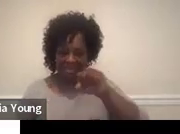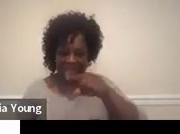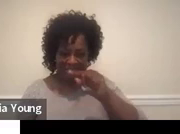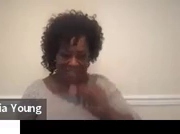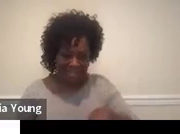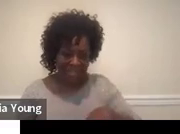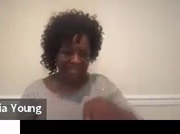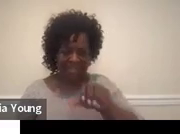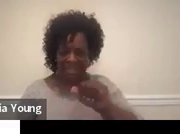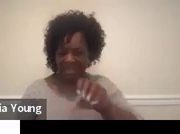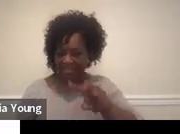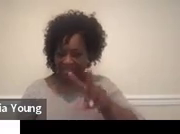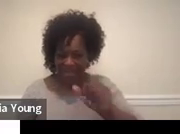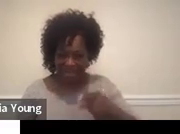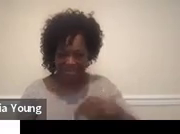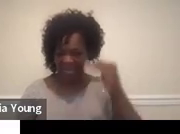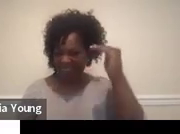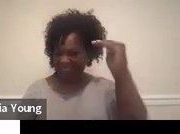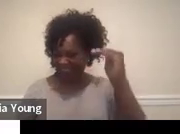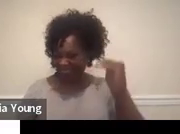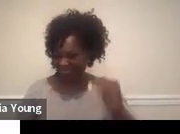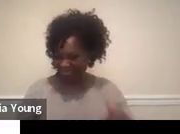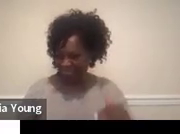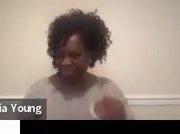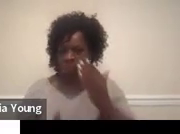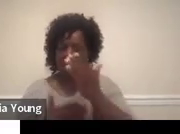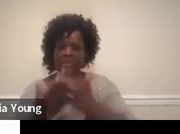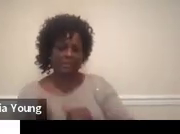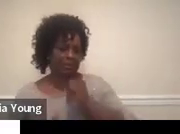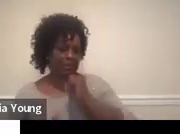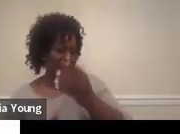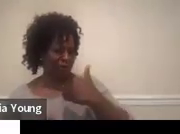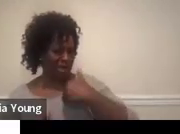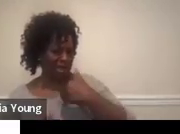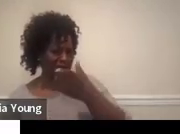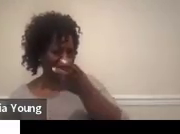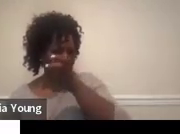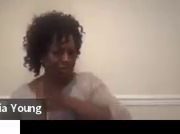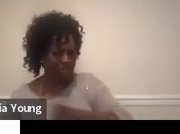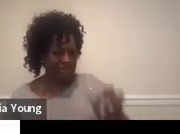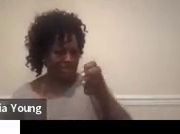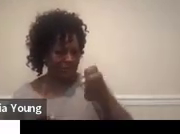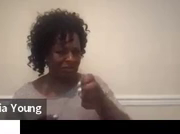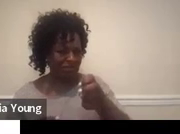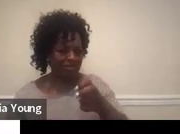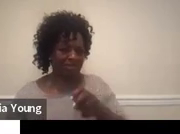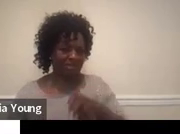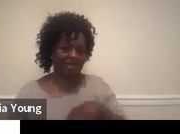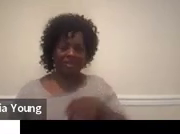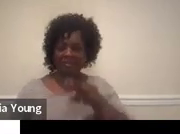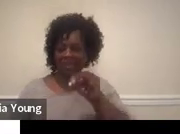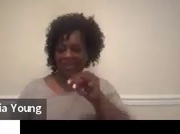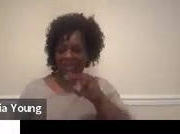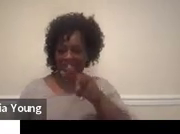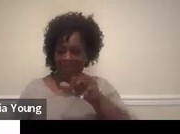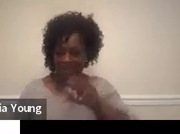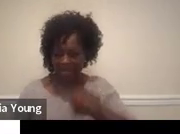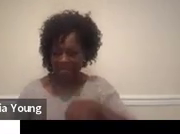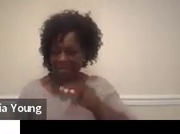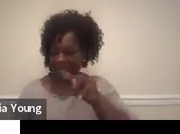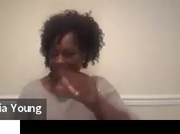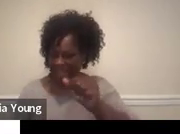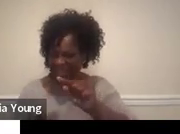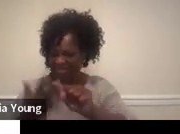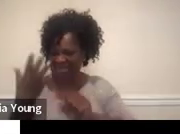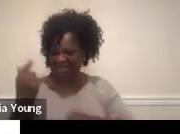What are some assessments that don't have transition components? The NUIAs, the MEAs, the WISs, Wyatts,